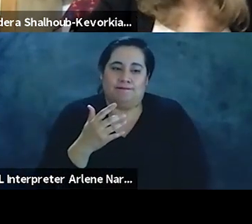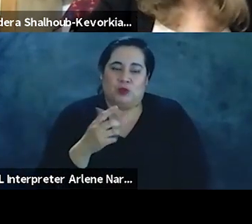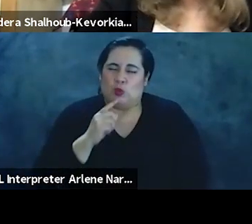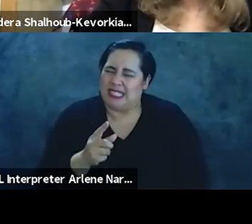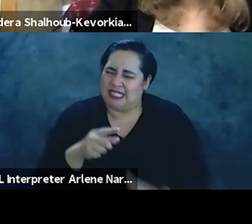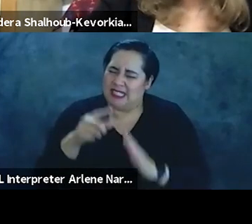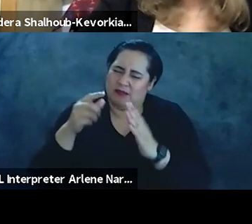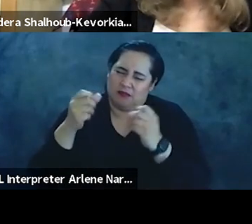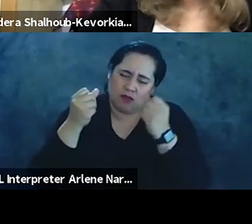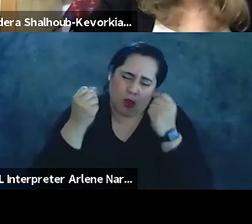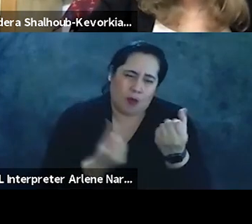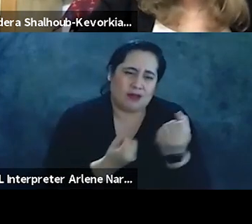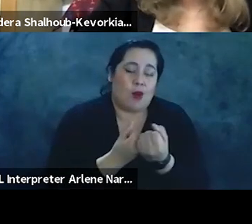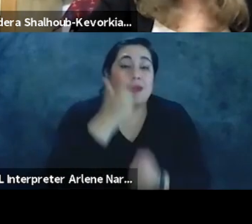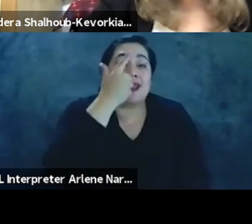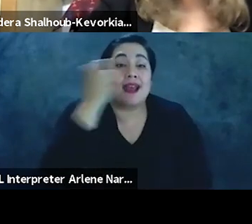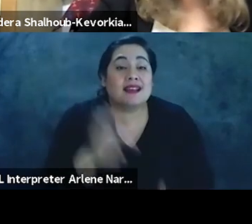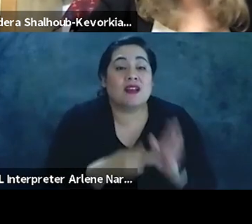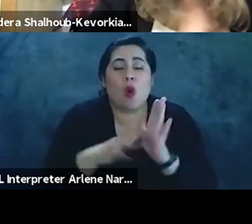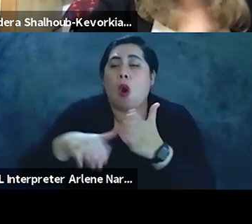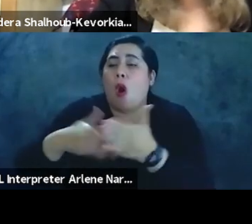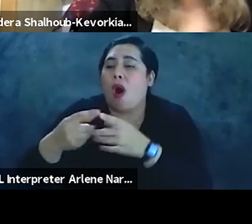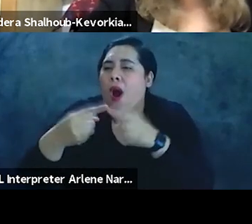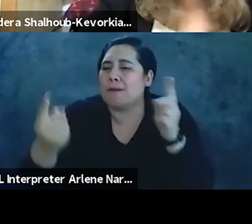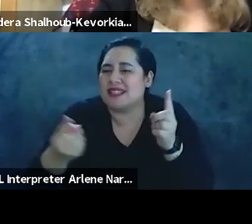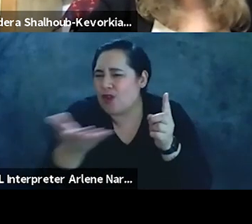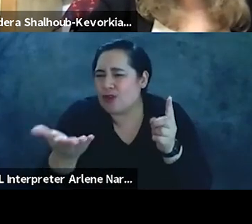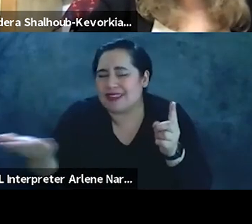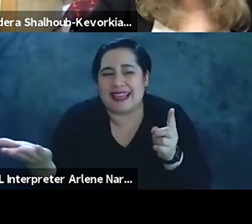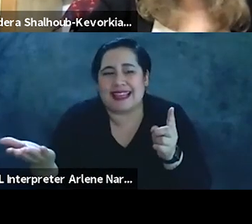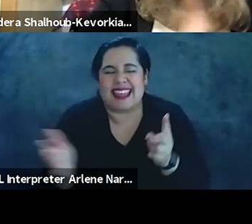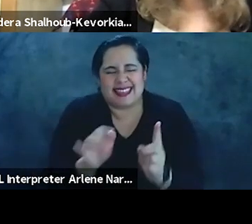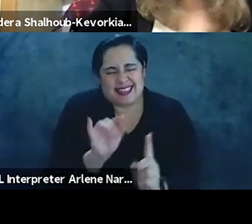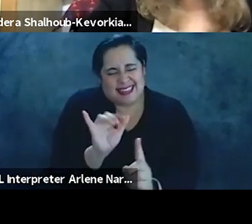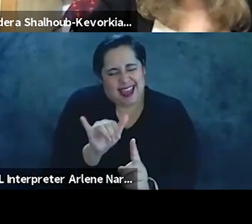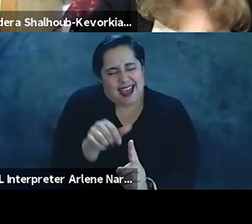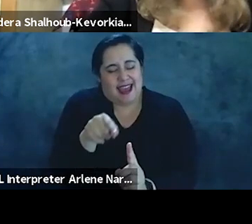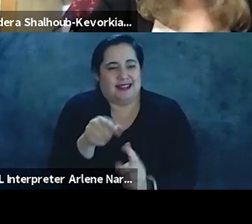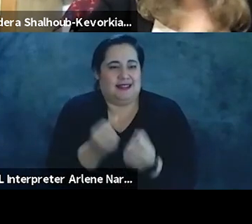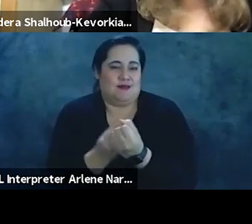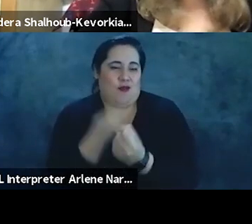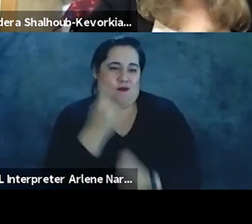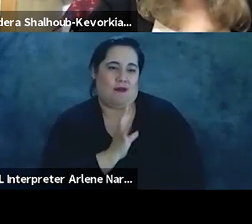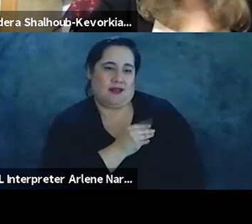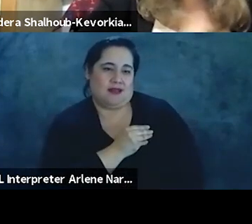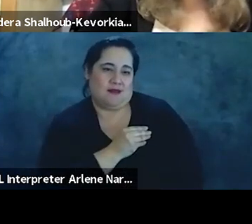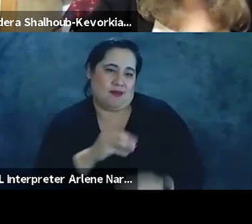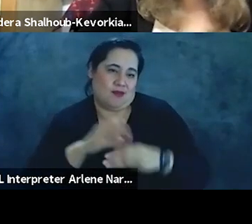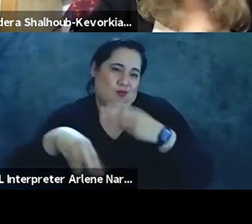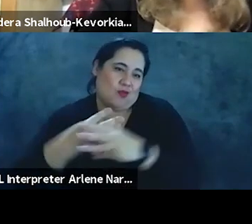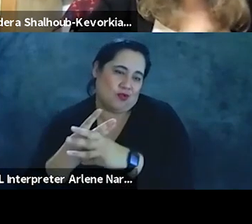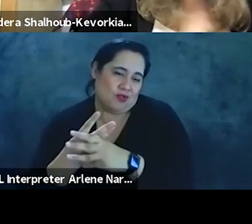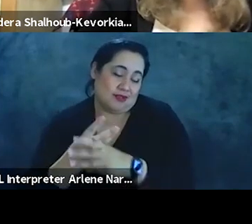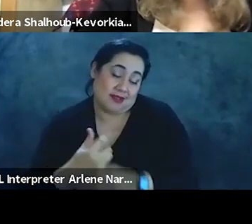bottomless support for Palestine because it stands for all of the opposite of those things. That is the source of support for Palestine around, around the world. And